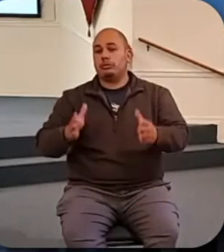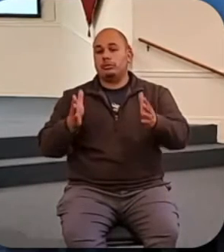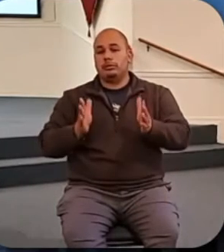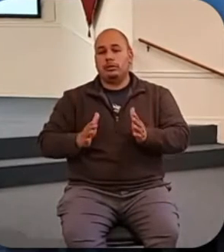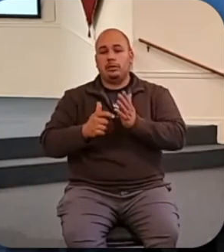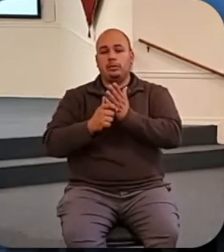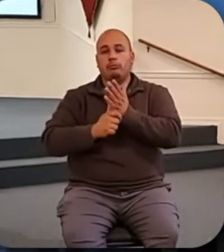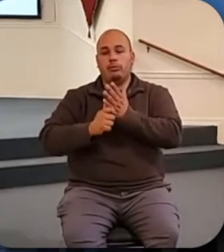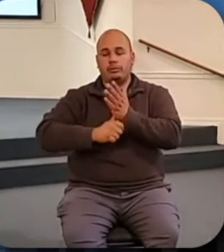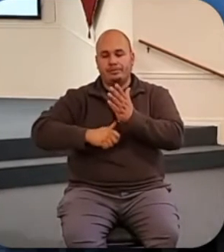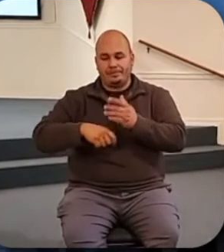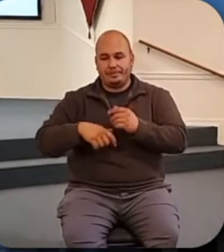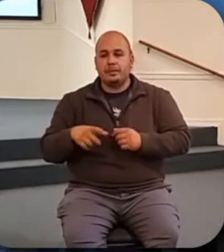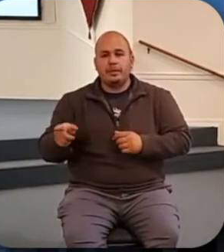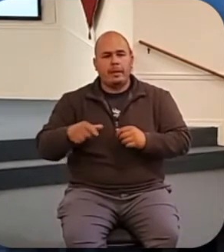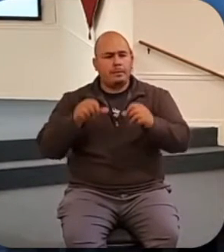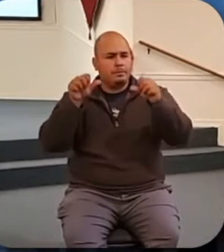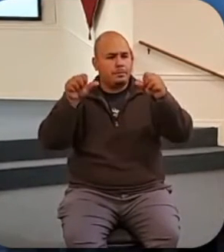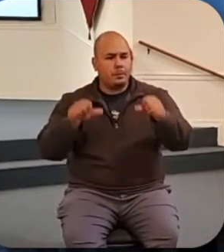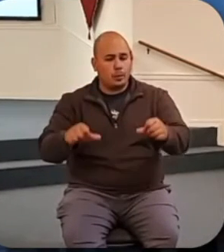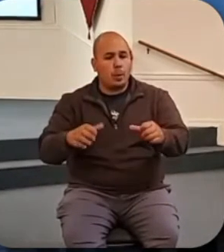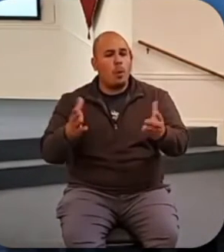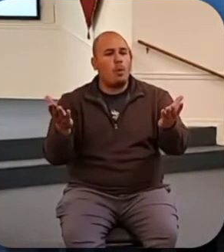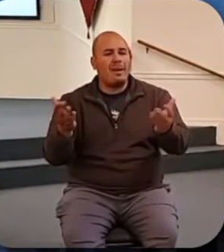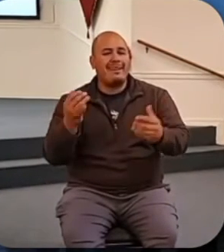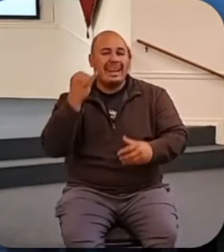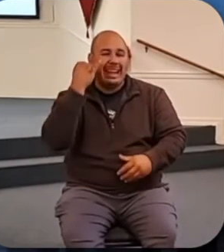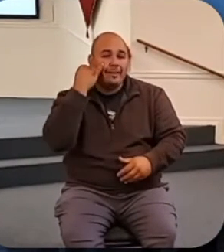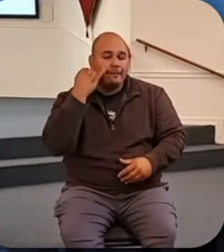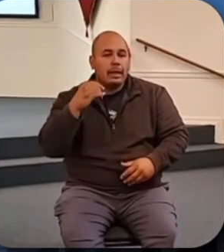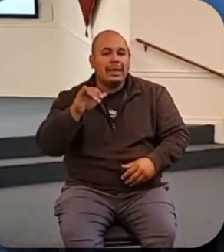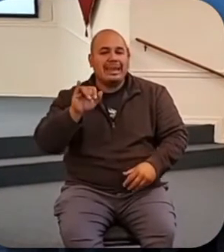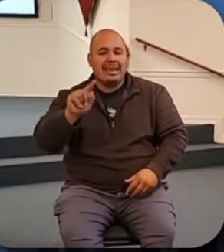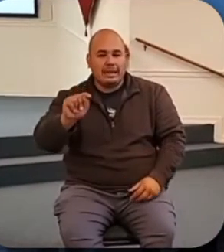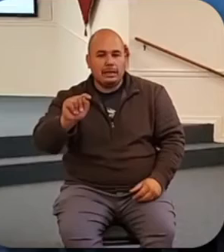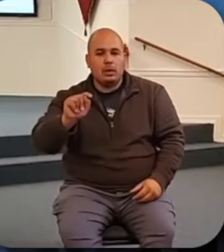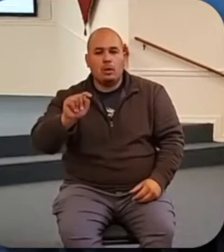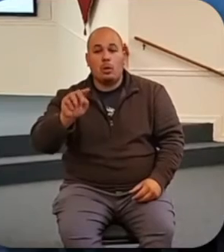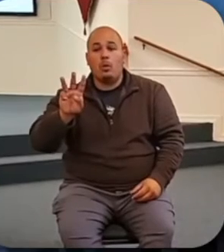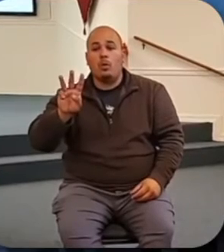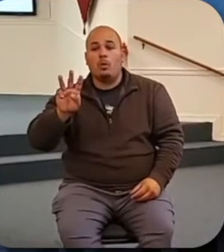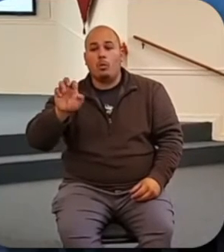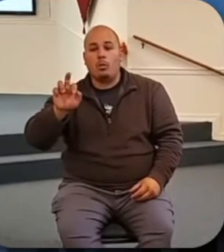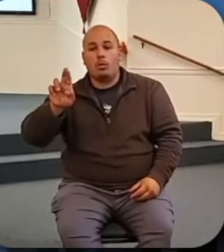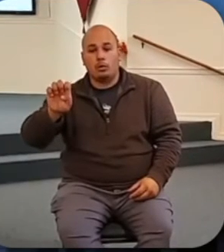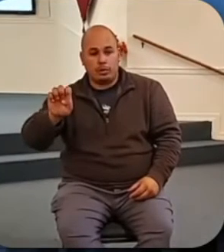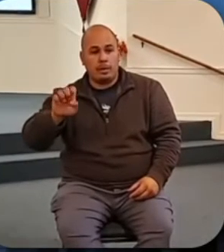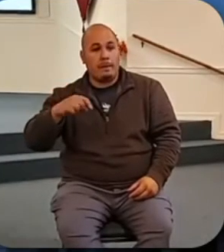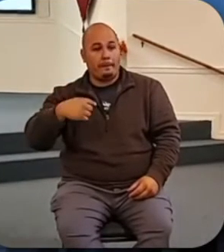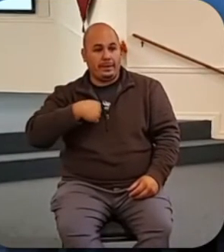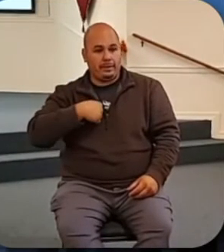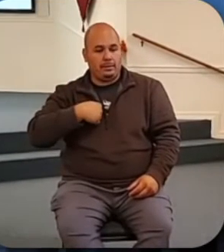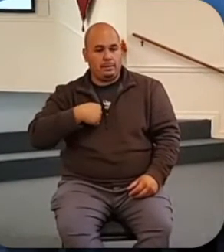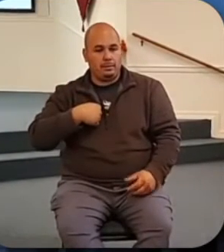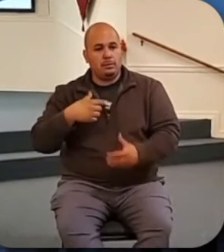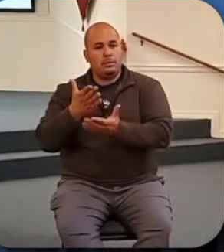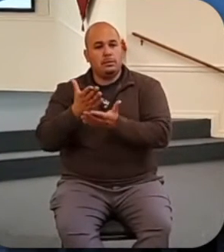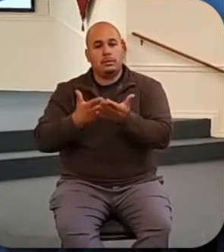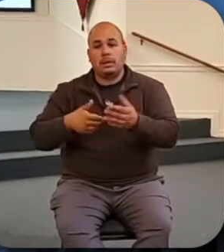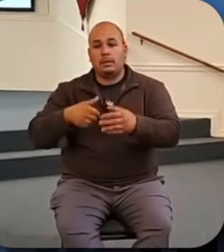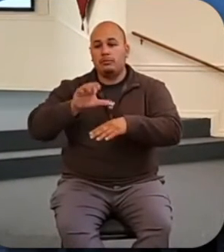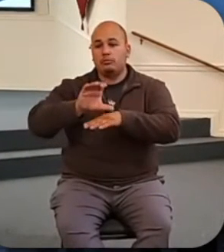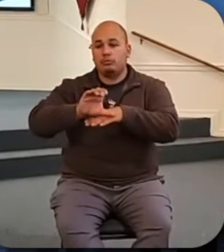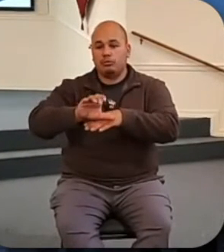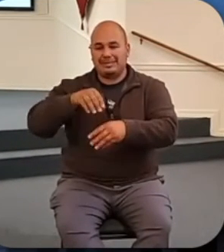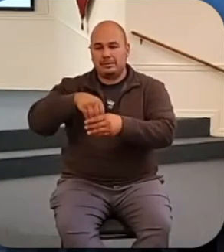posted an article online called What If It Were Me? Churches of humble means in southern Africa experience the power of